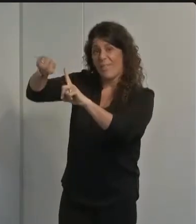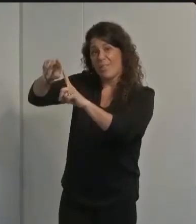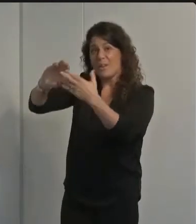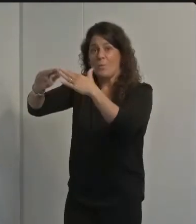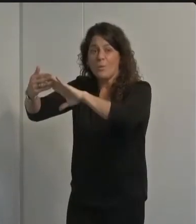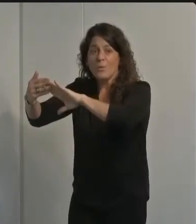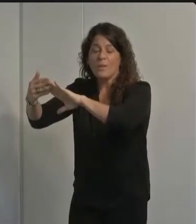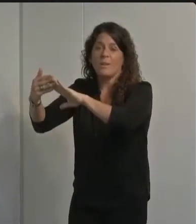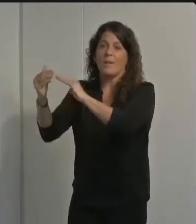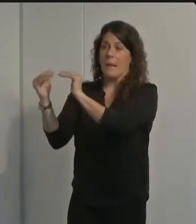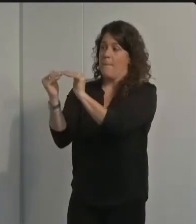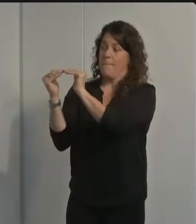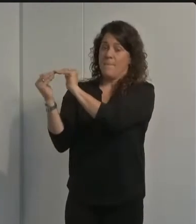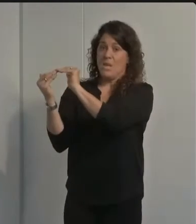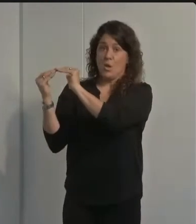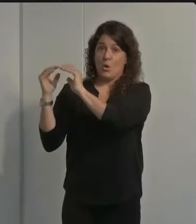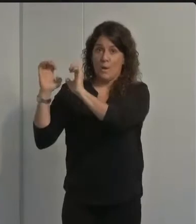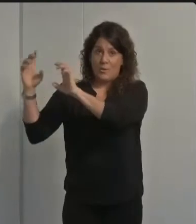peer-to-peer